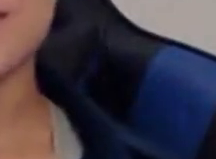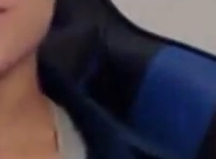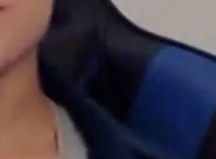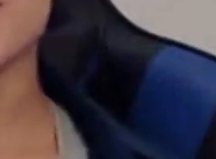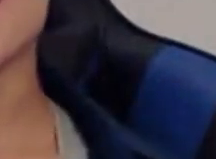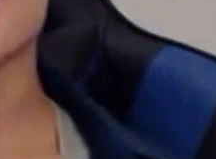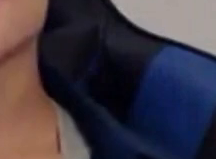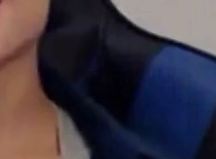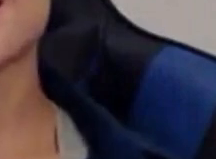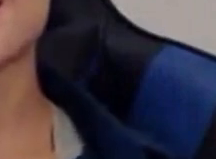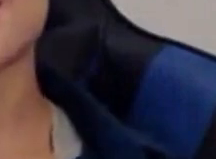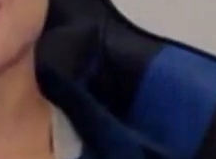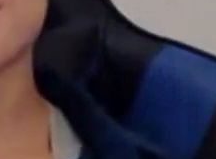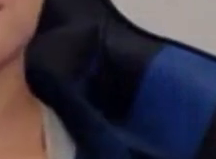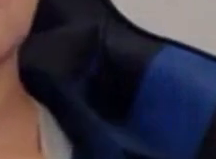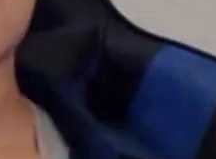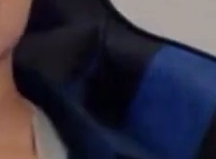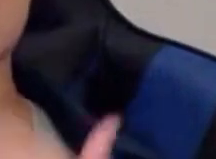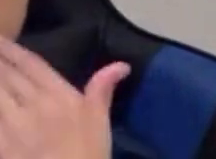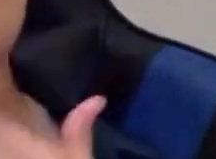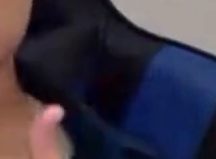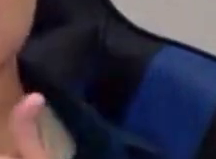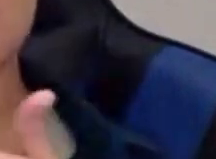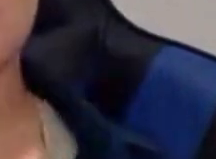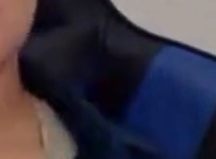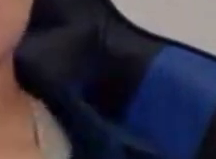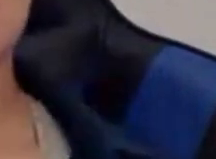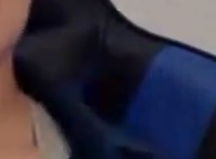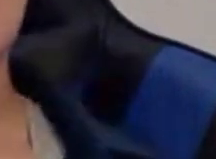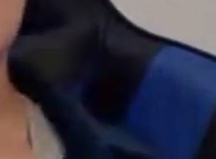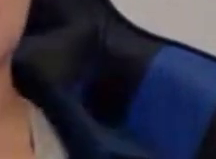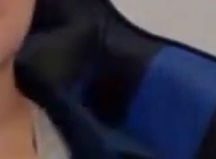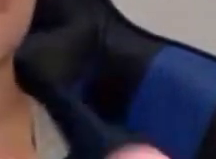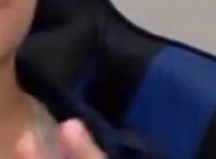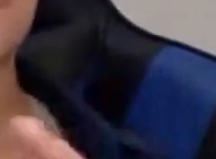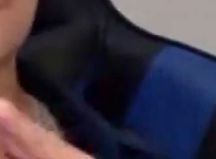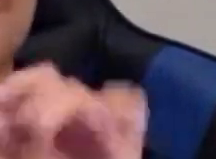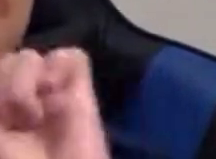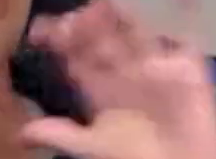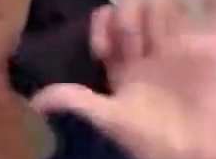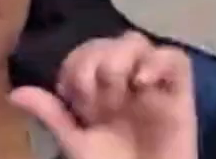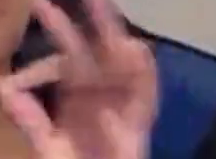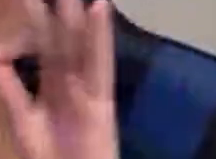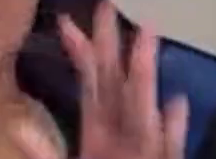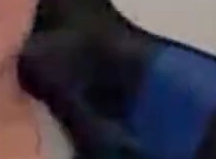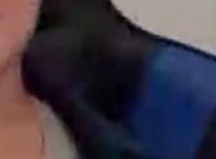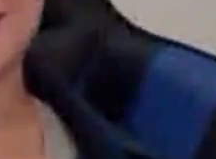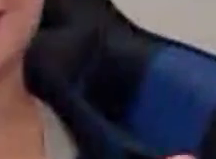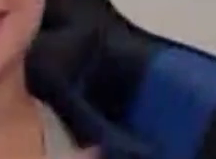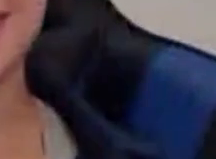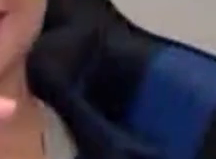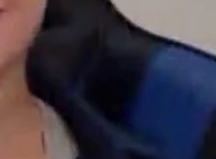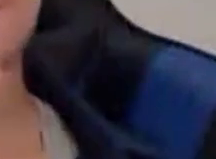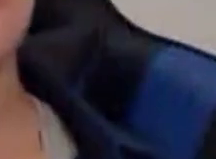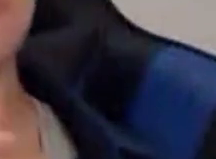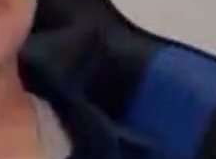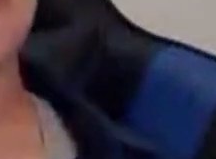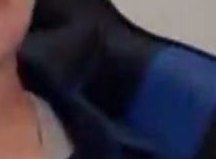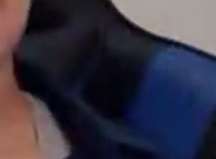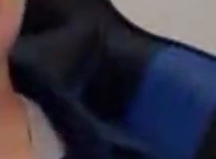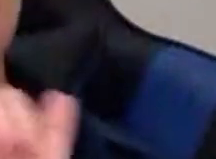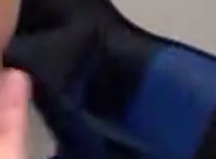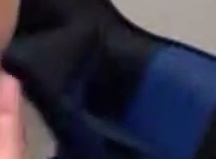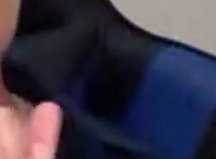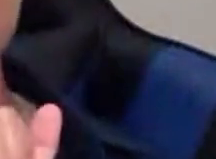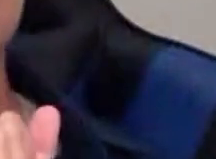thank you again to the amazing interpreters for tonight. Really, really appreciate your labor and your